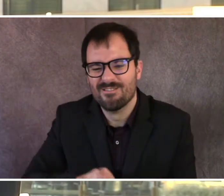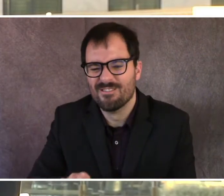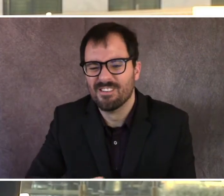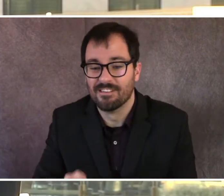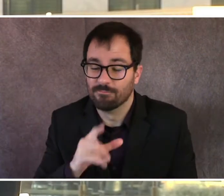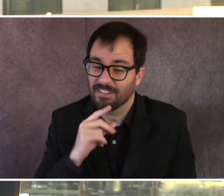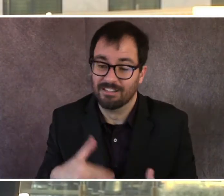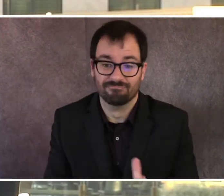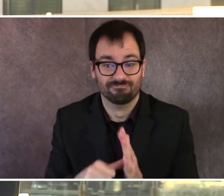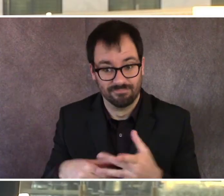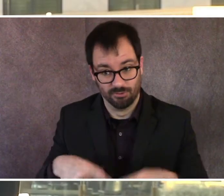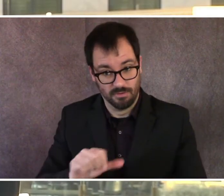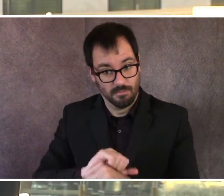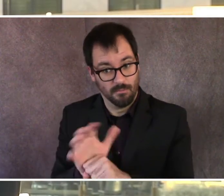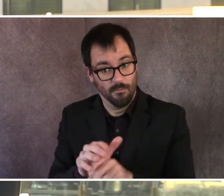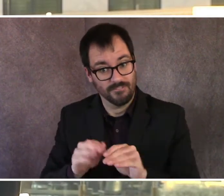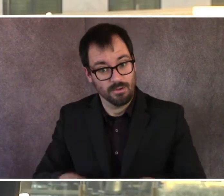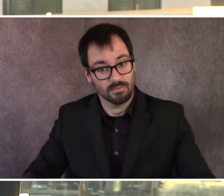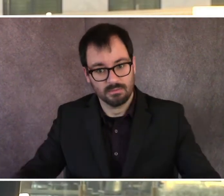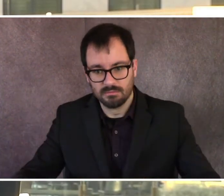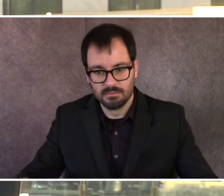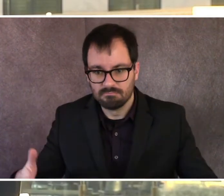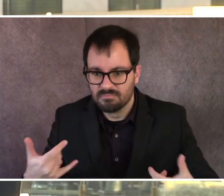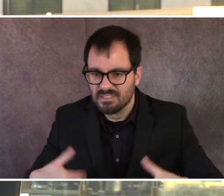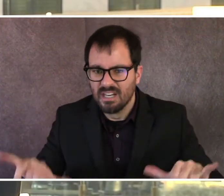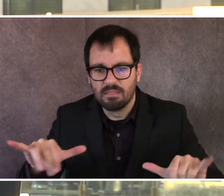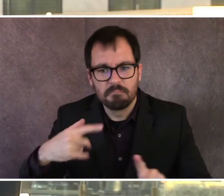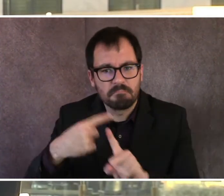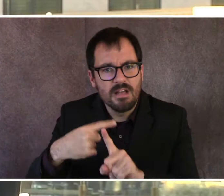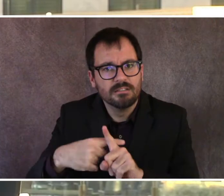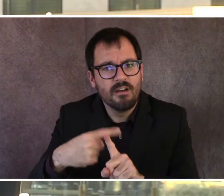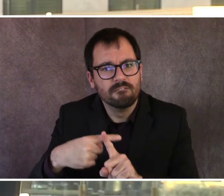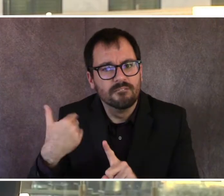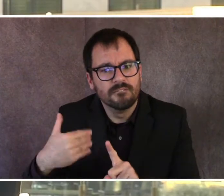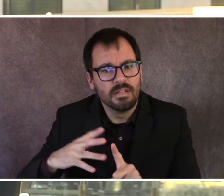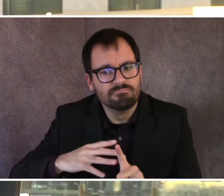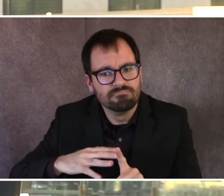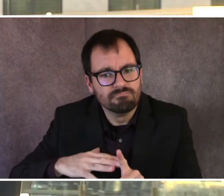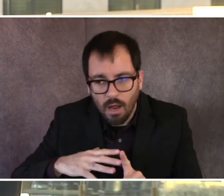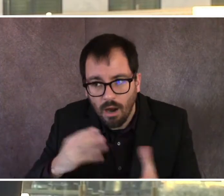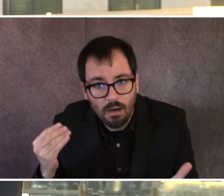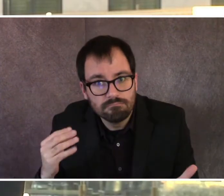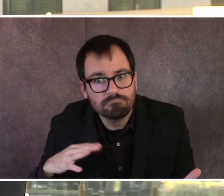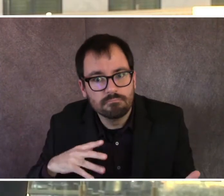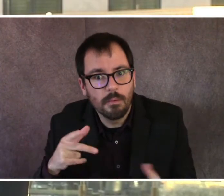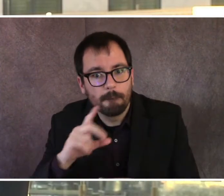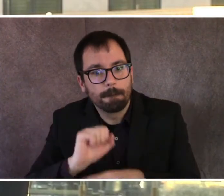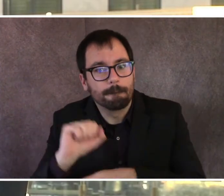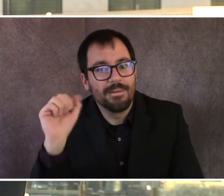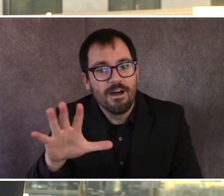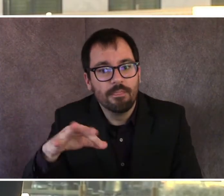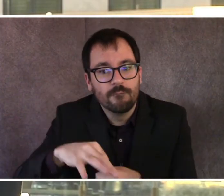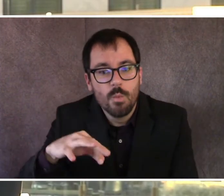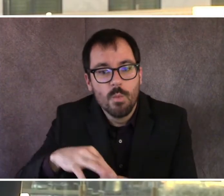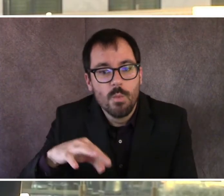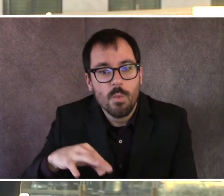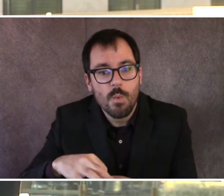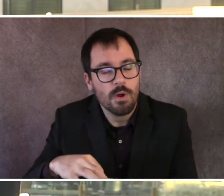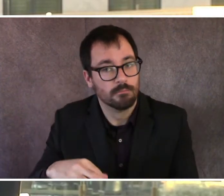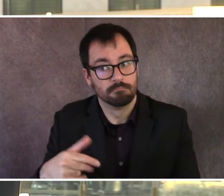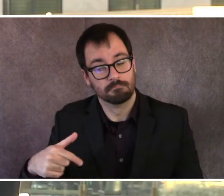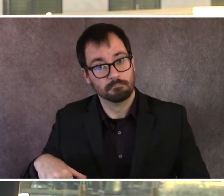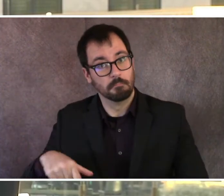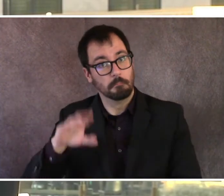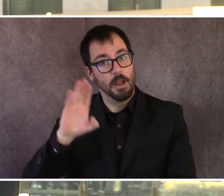changed in a very positive way, access to voting. Um, you know, uh, the country, we didn't set a record here in Boston, but I think the country set a